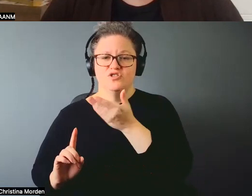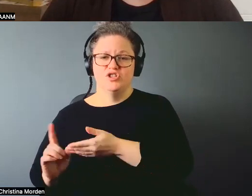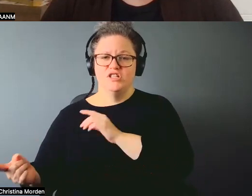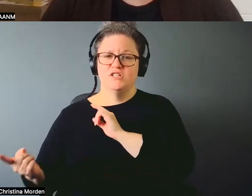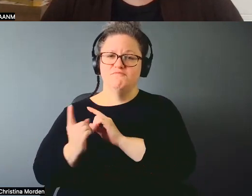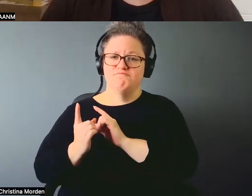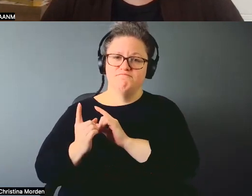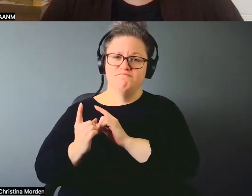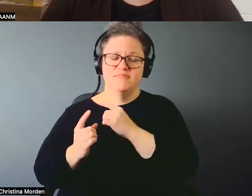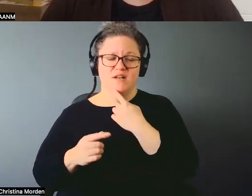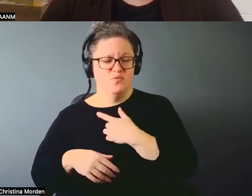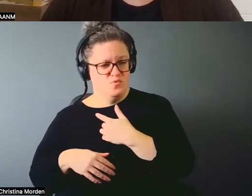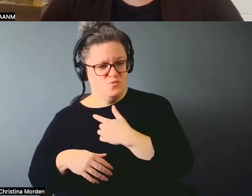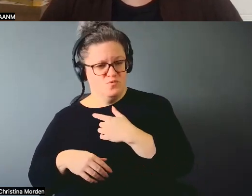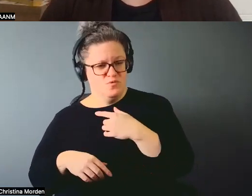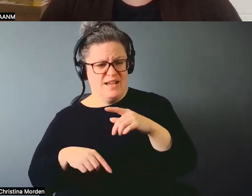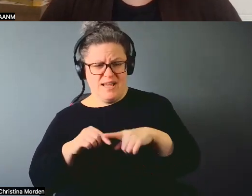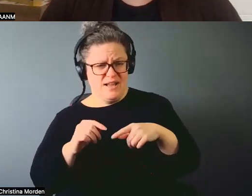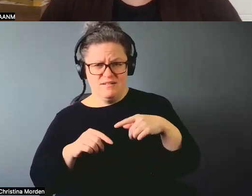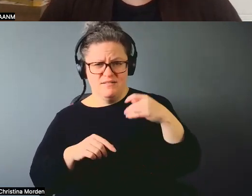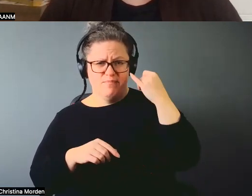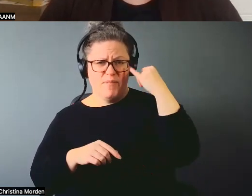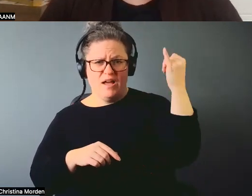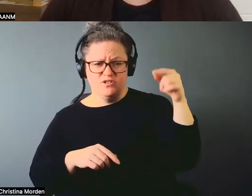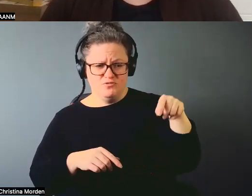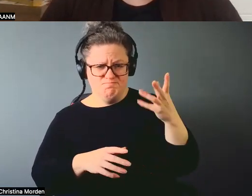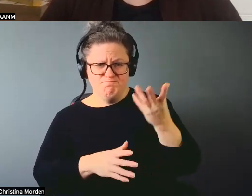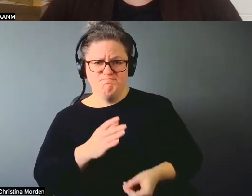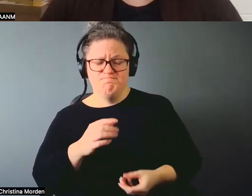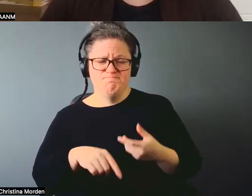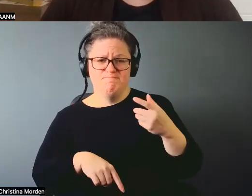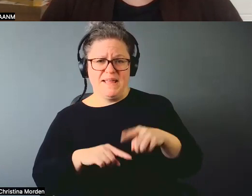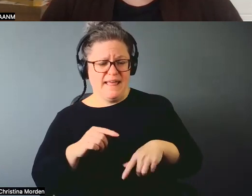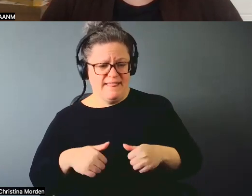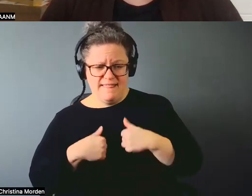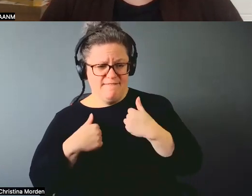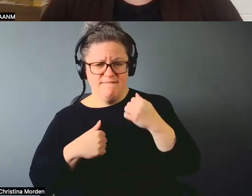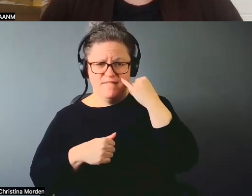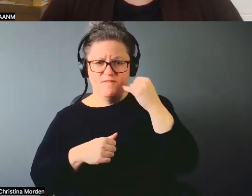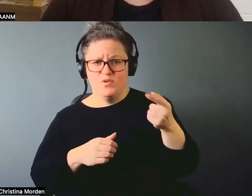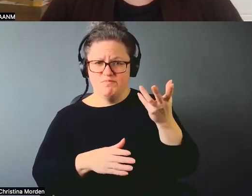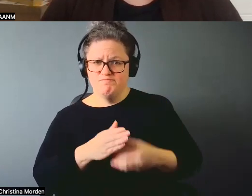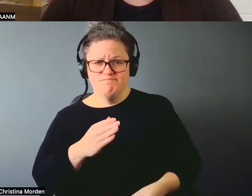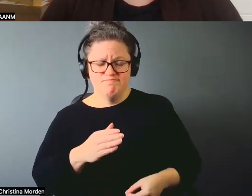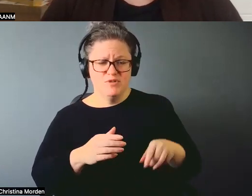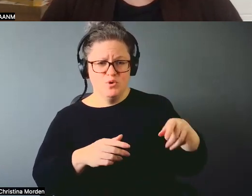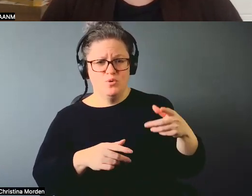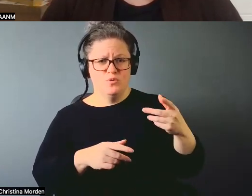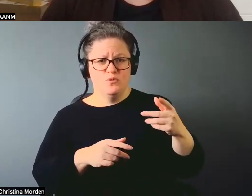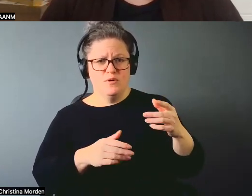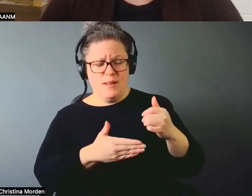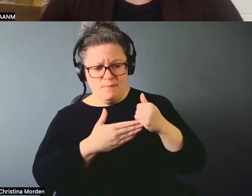I can't imagine being without you, I can't I don't think I could live without you. You it's like you've kept me alive, you know,